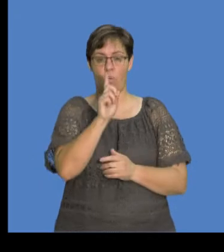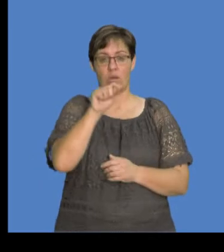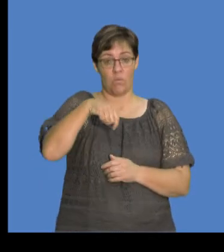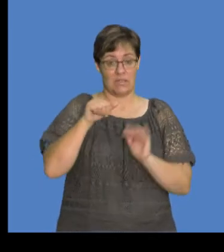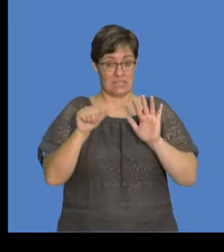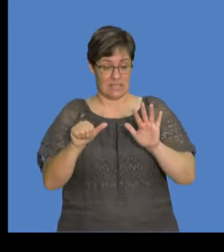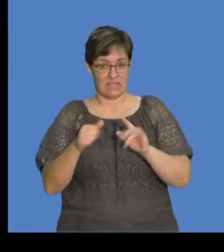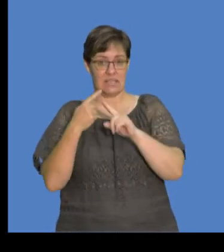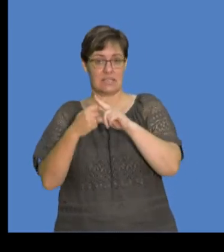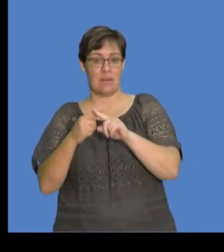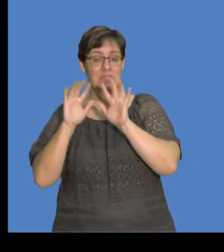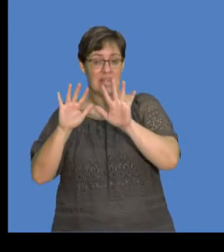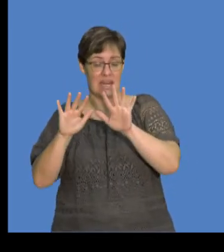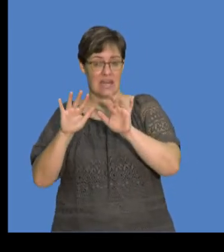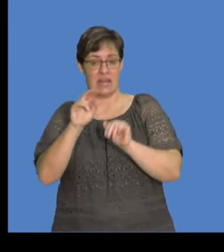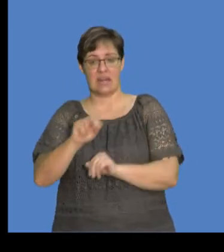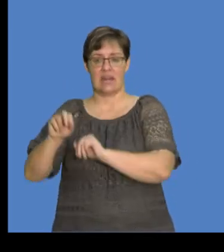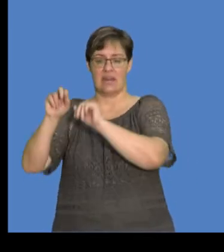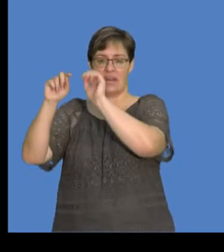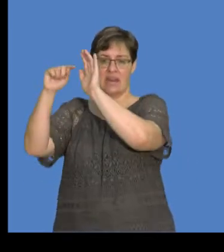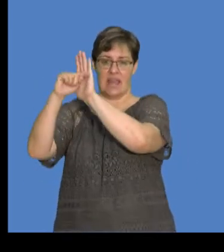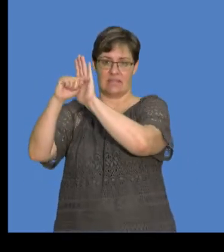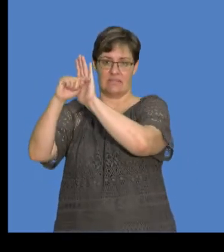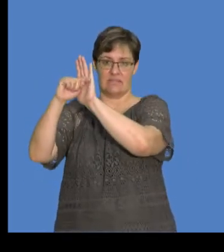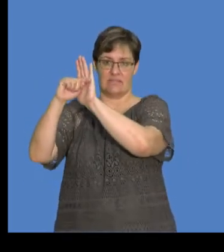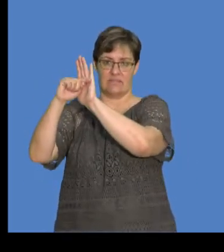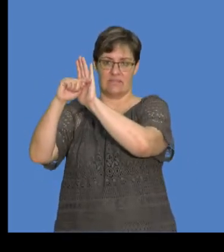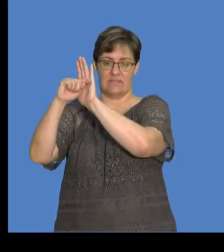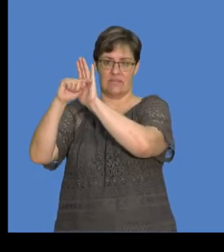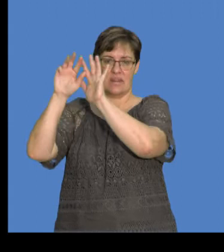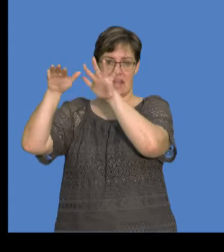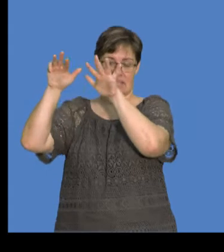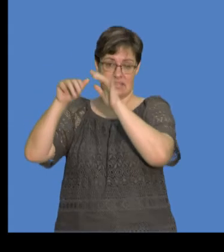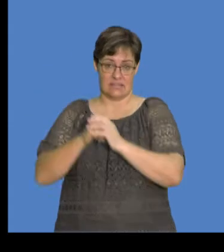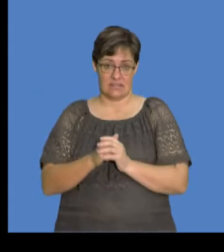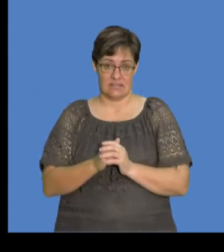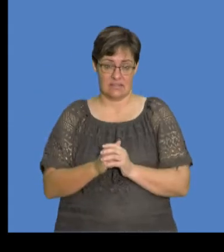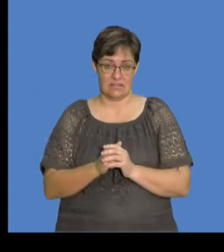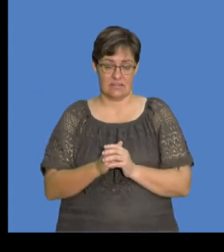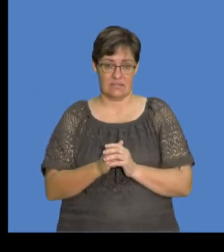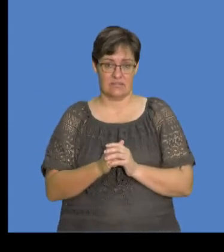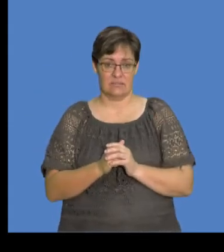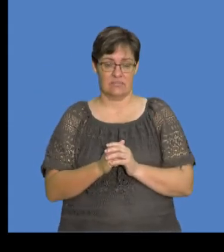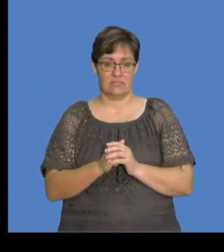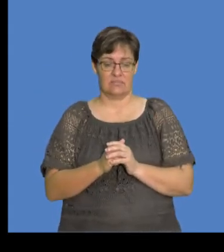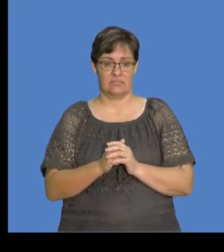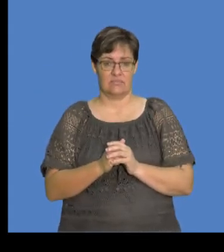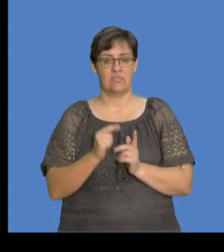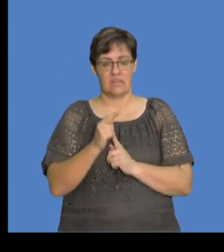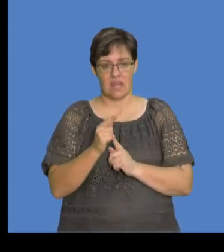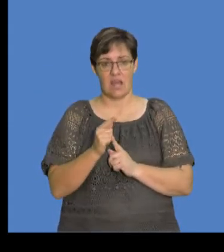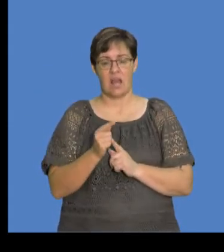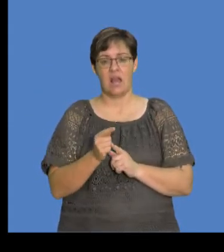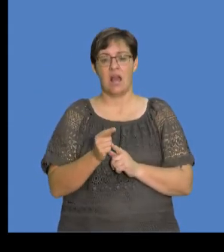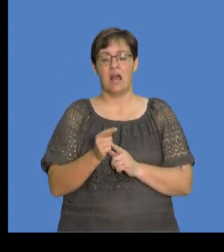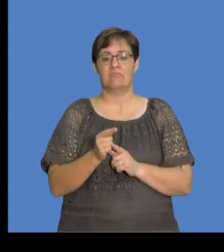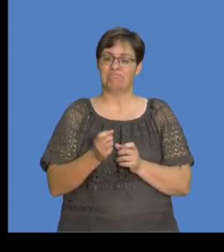So that's 1.6 multiplied by 10 exponent, negative 19, okay? Negative